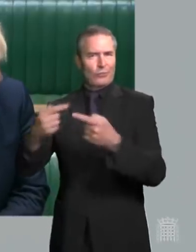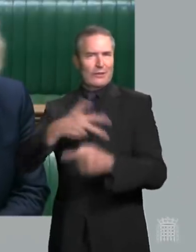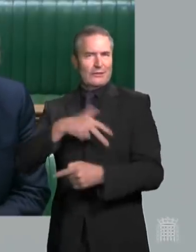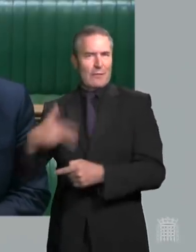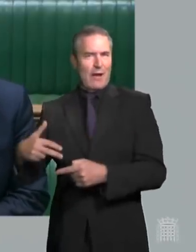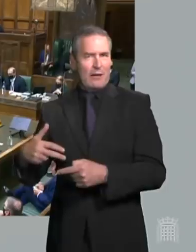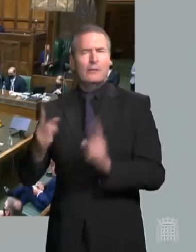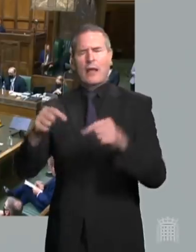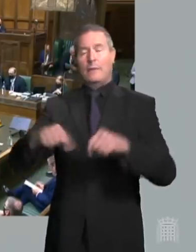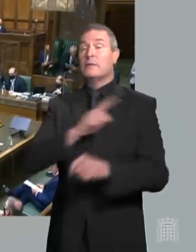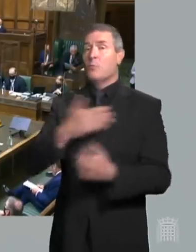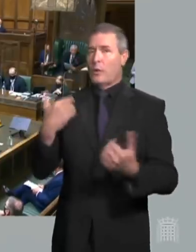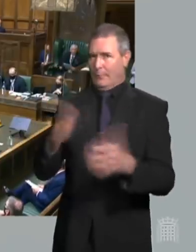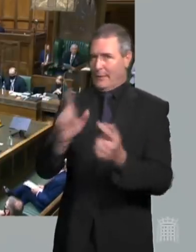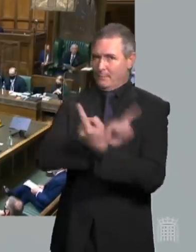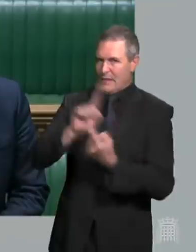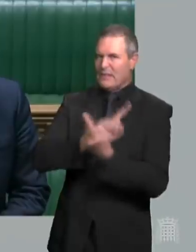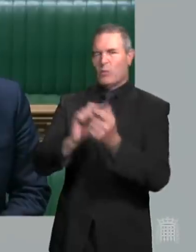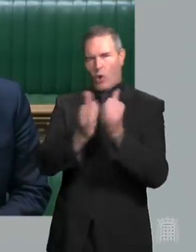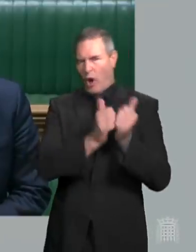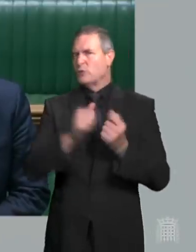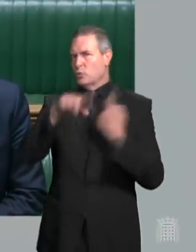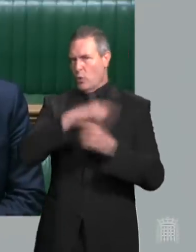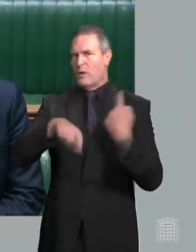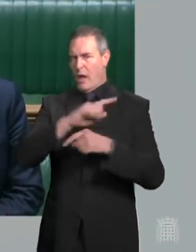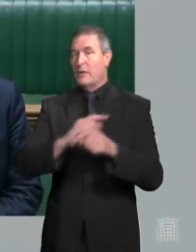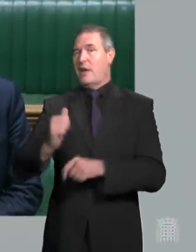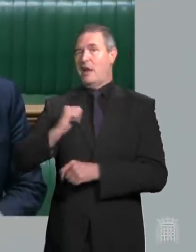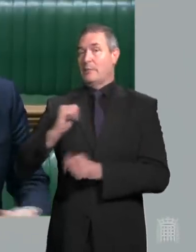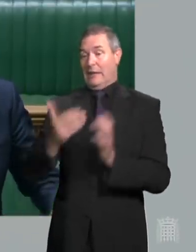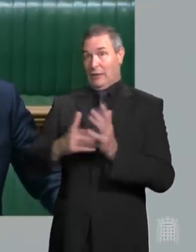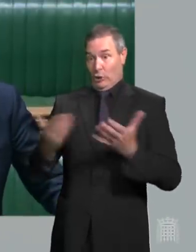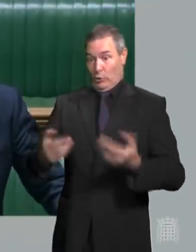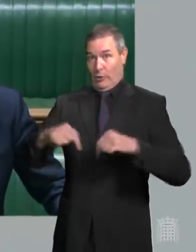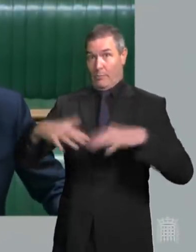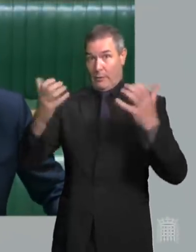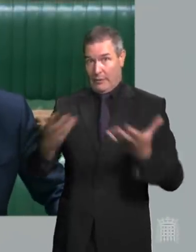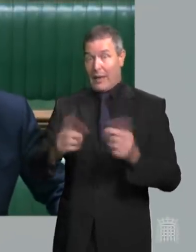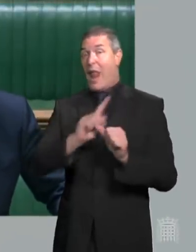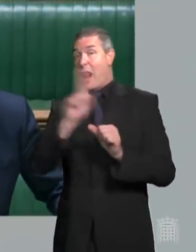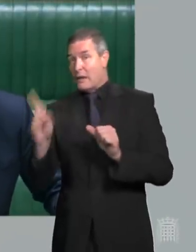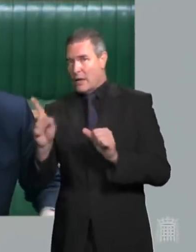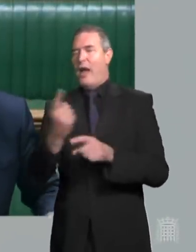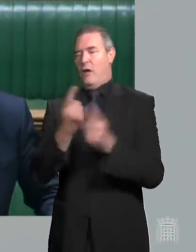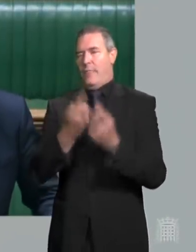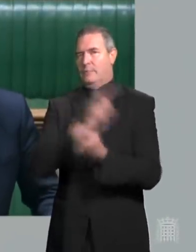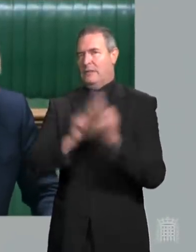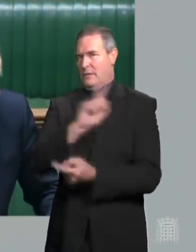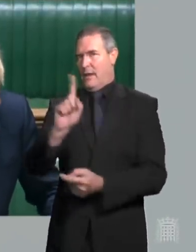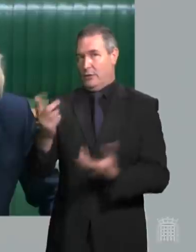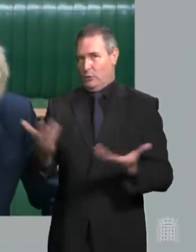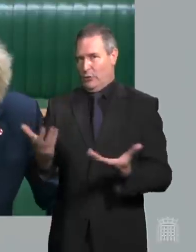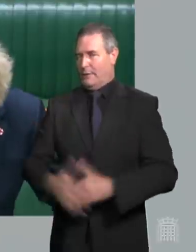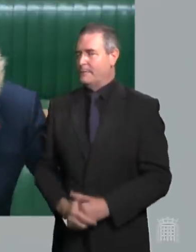This morning, had meetings with ministerial colleagues and honours, and in addition to my duties in this House, I shall have further such meetings